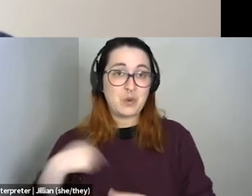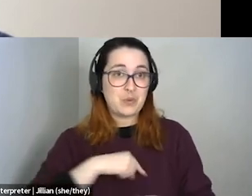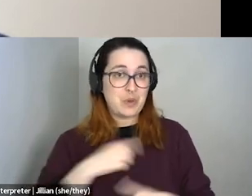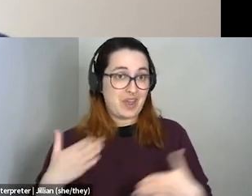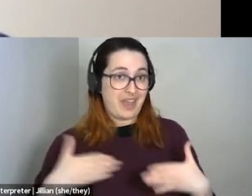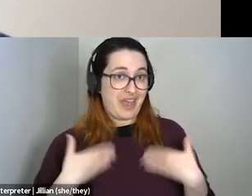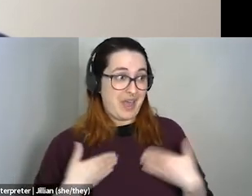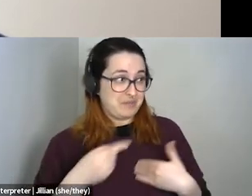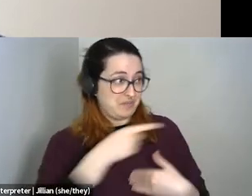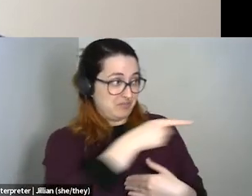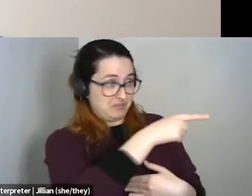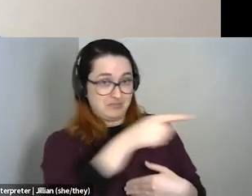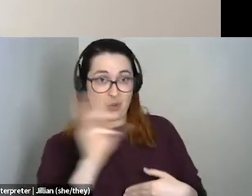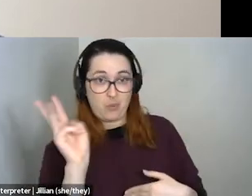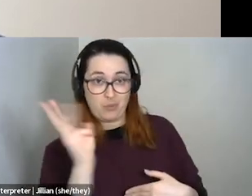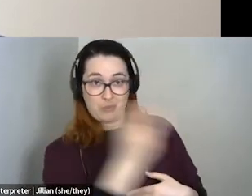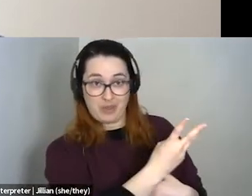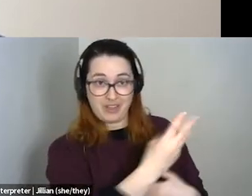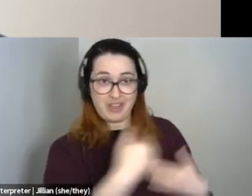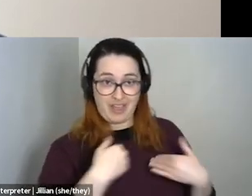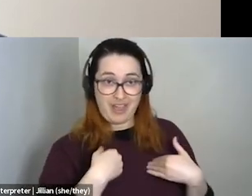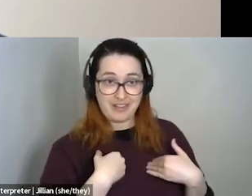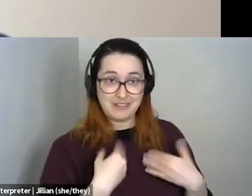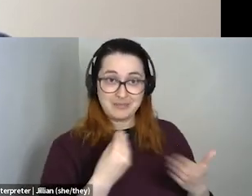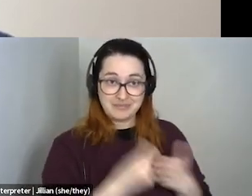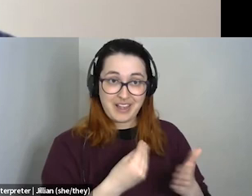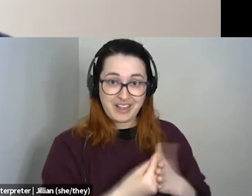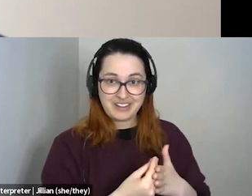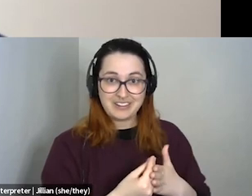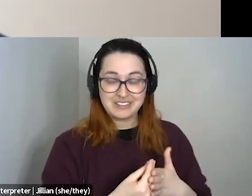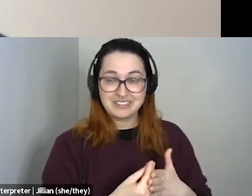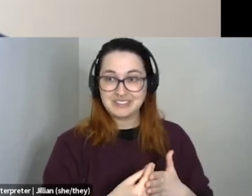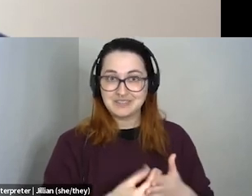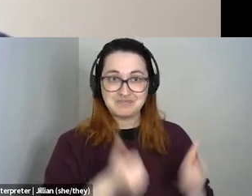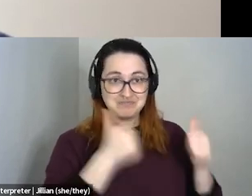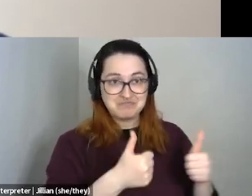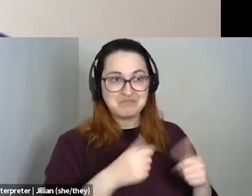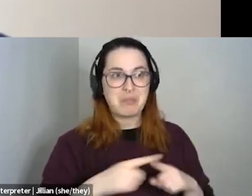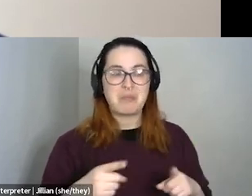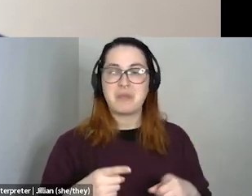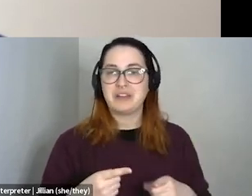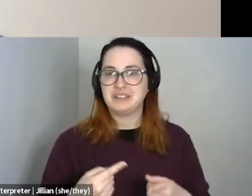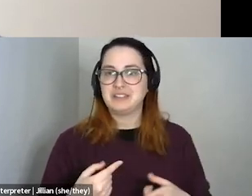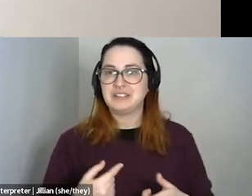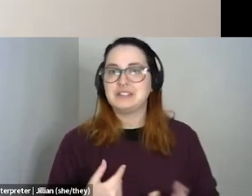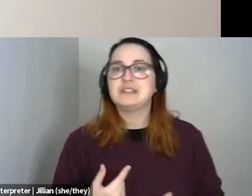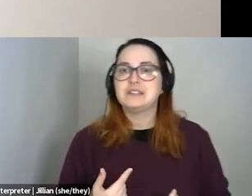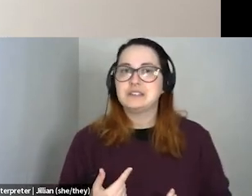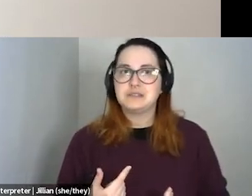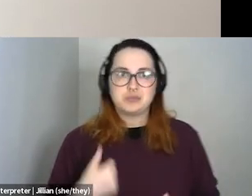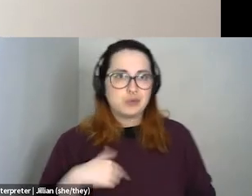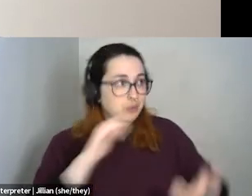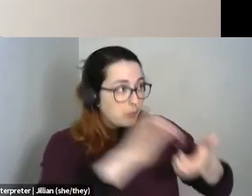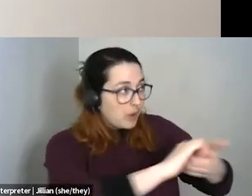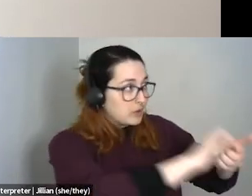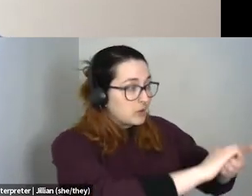provinces got money to do things. I work with some great organizations in other parts of the country. Um, but it would be really nice sometimes, you